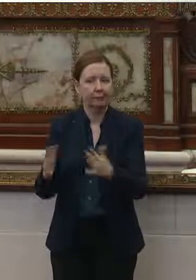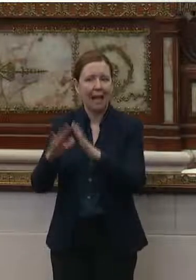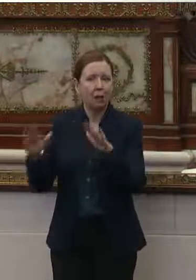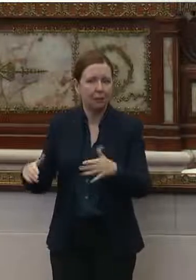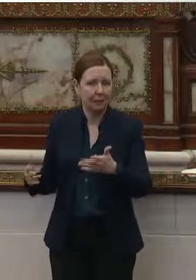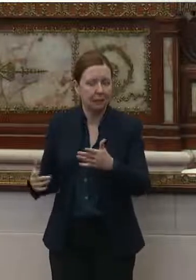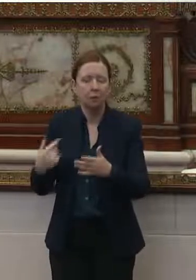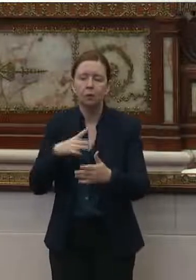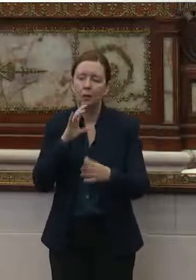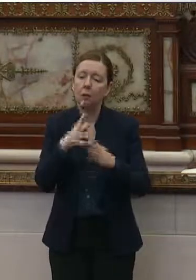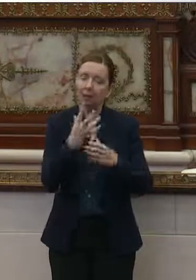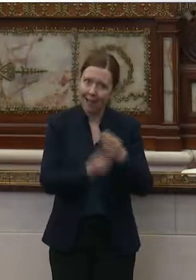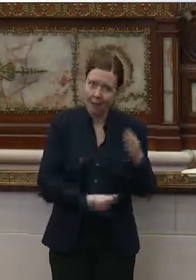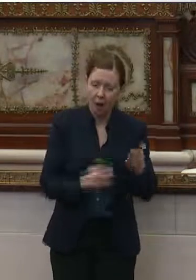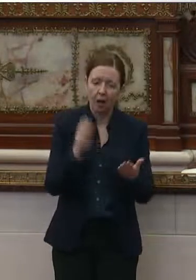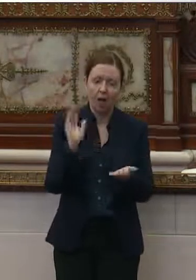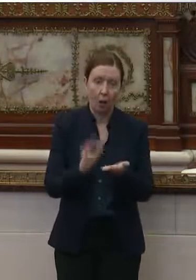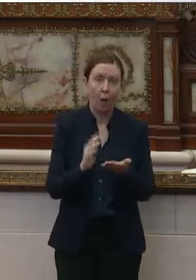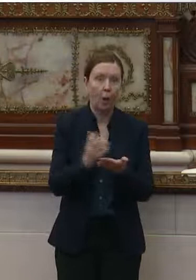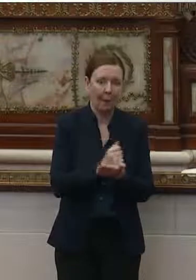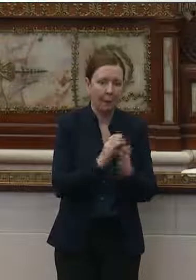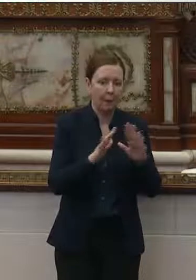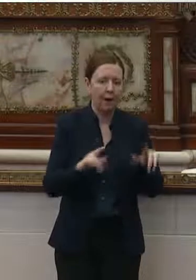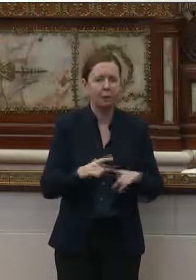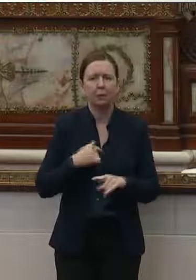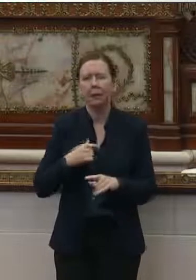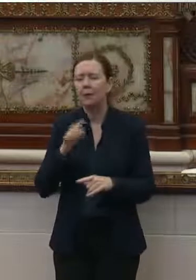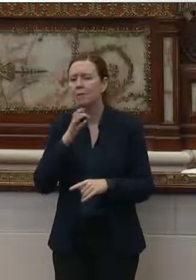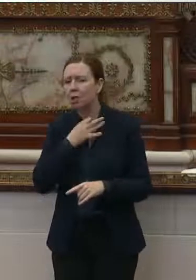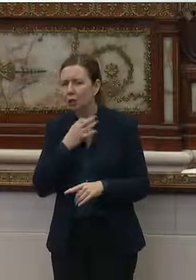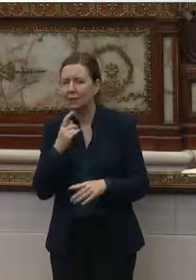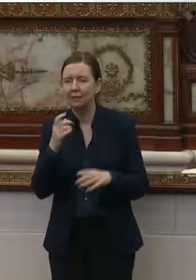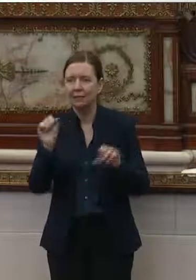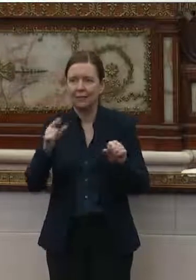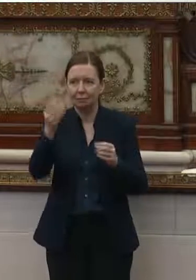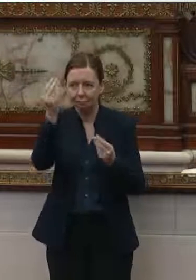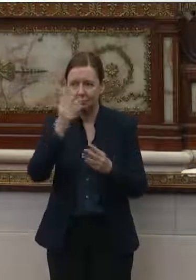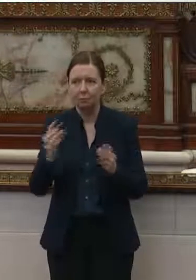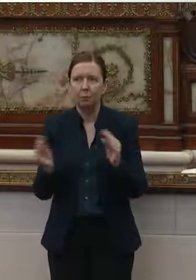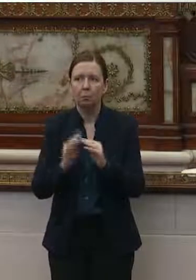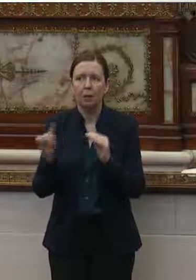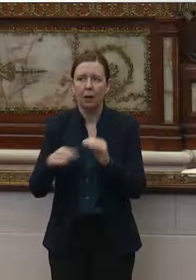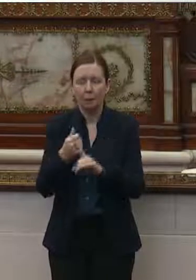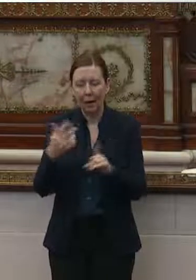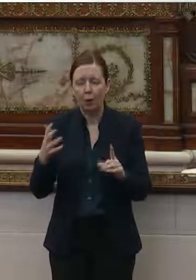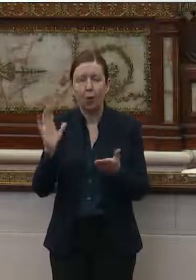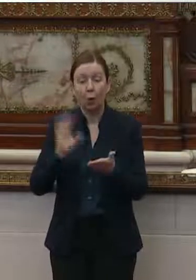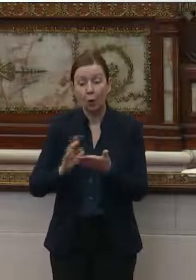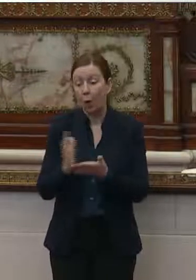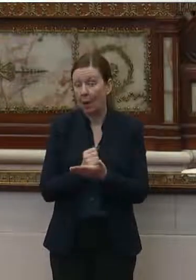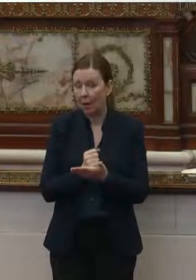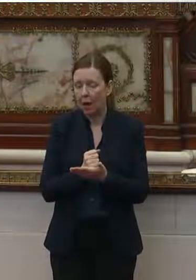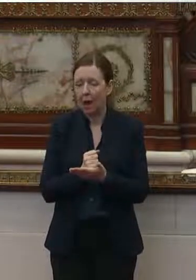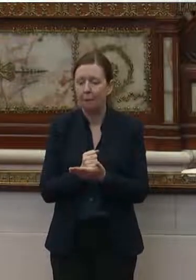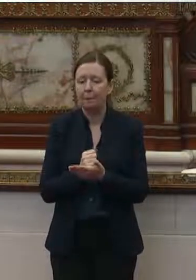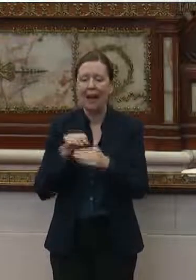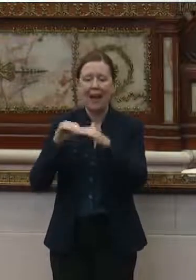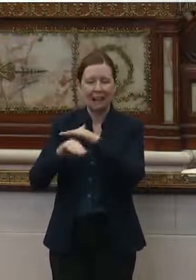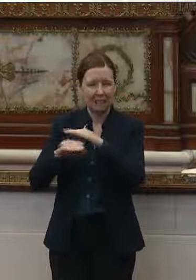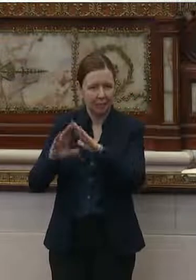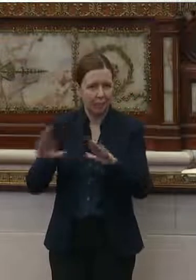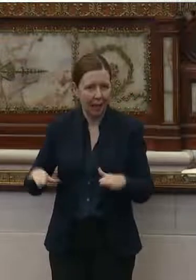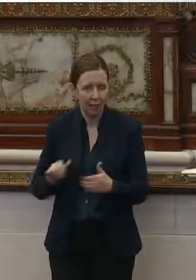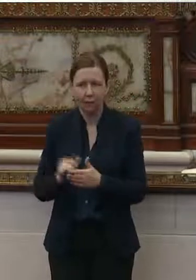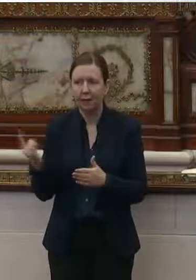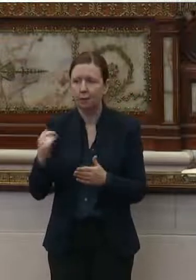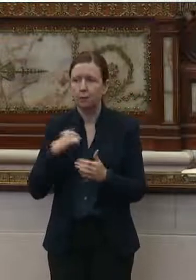lack of low-income housing, but I want you to tell us more about low-income accessible housing, which is